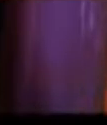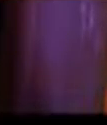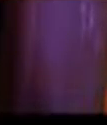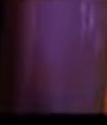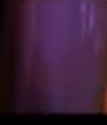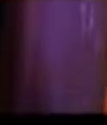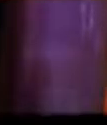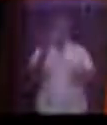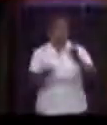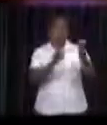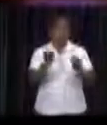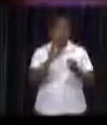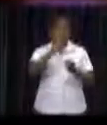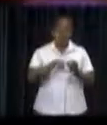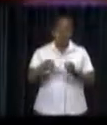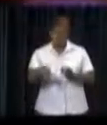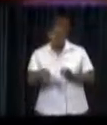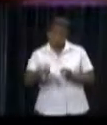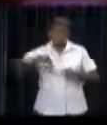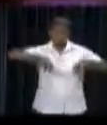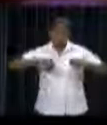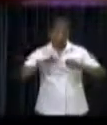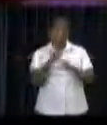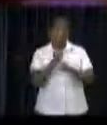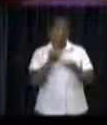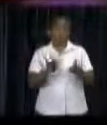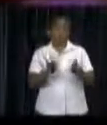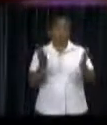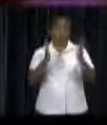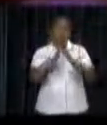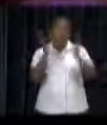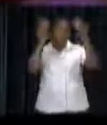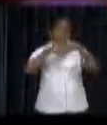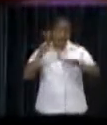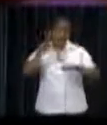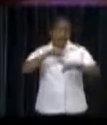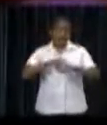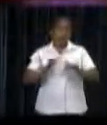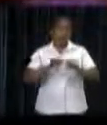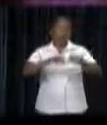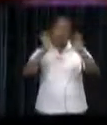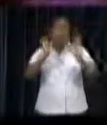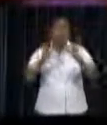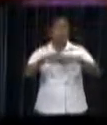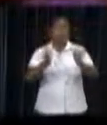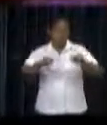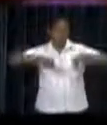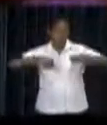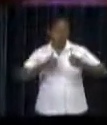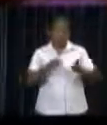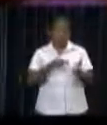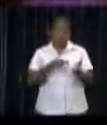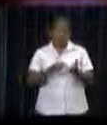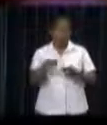The fountain at the Valiant Square is again in operation. Sunday evening at 8 o'clock, the official reopening